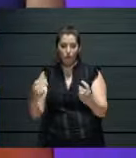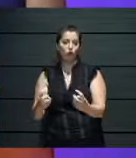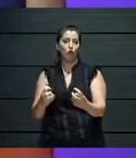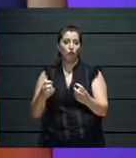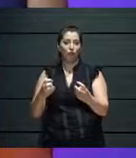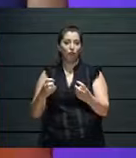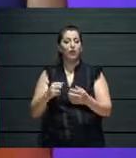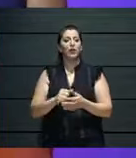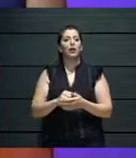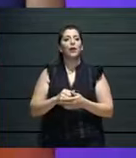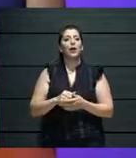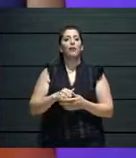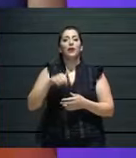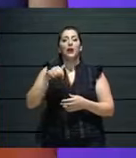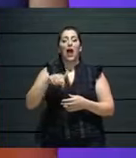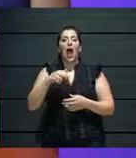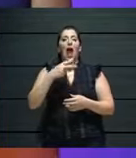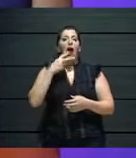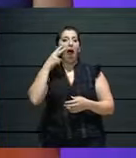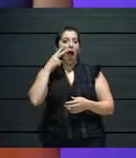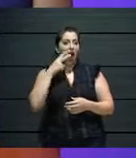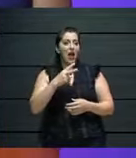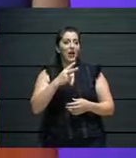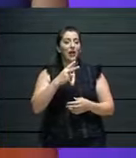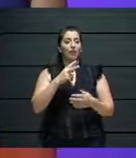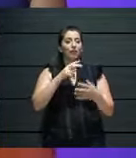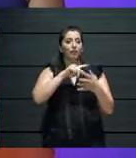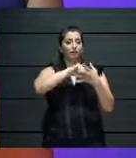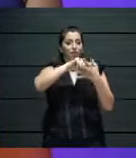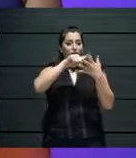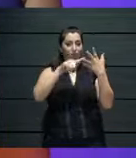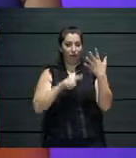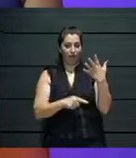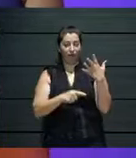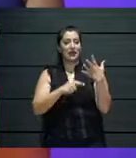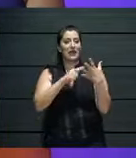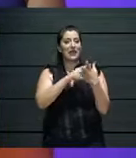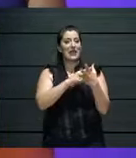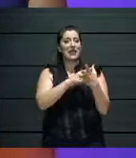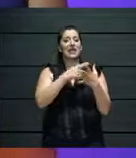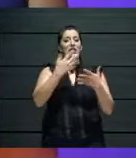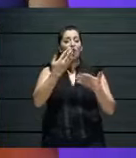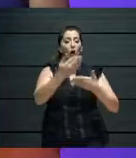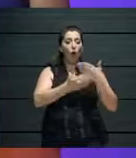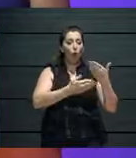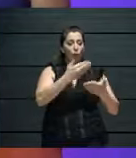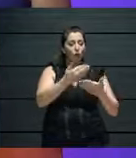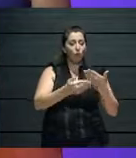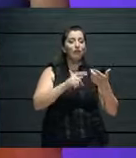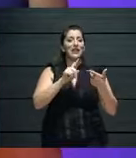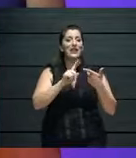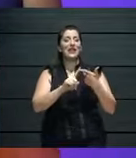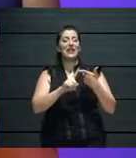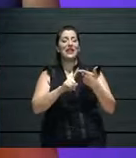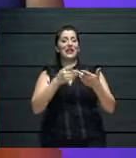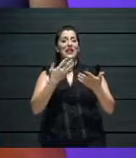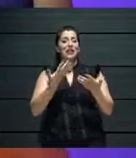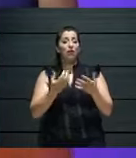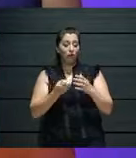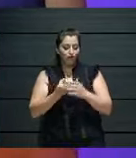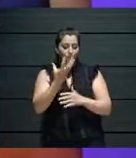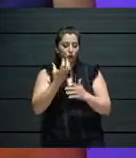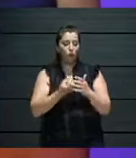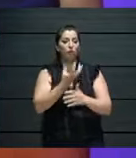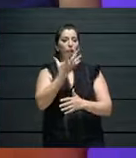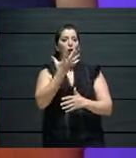diversity, innovation, sustainability, and opportunity. Which were five of the keywords which really continuously came up during today's session.